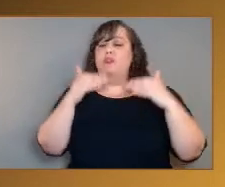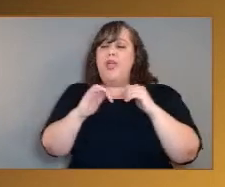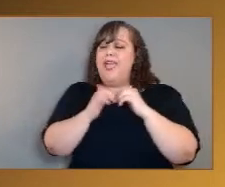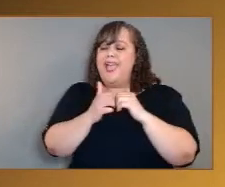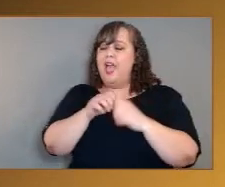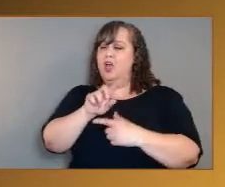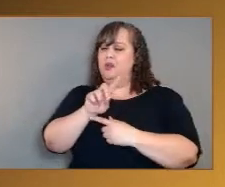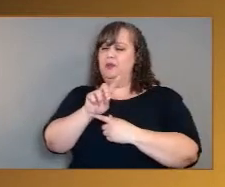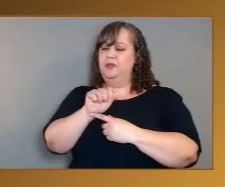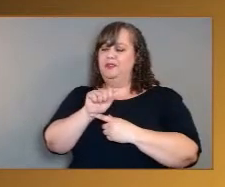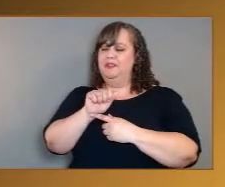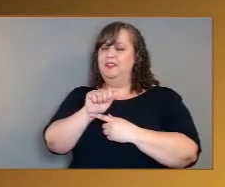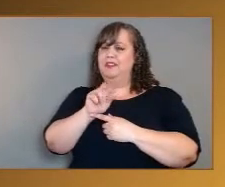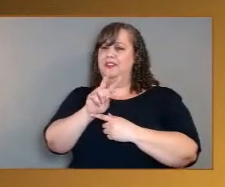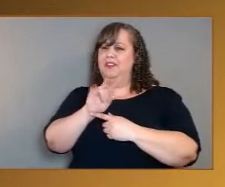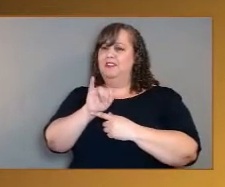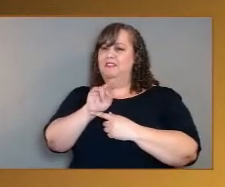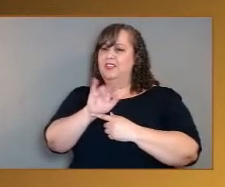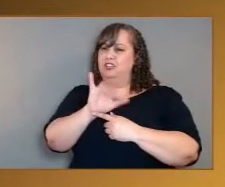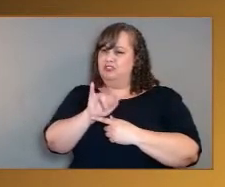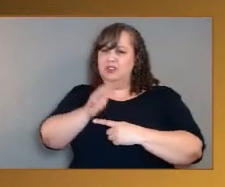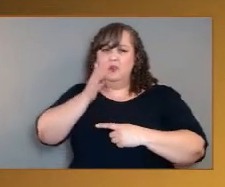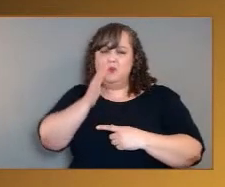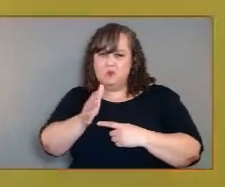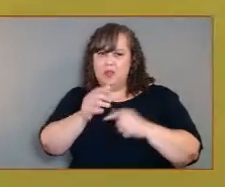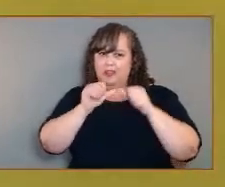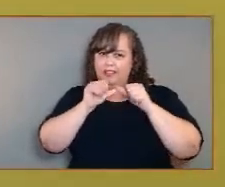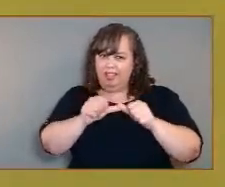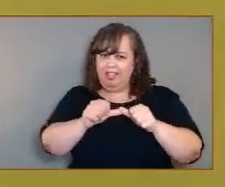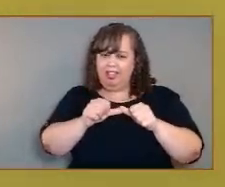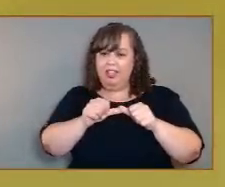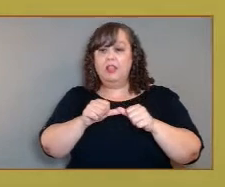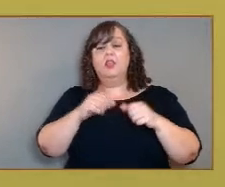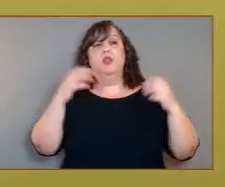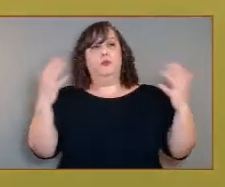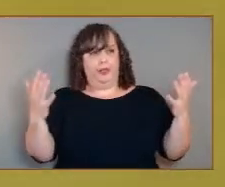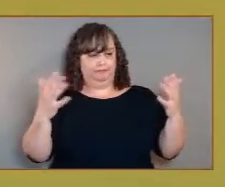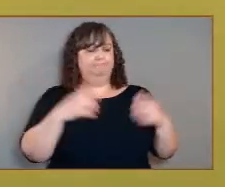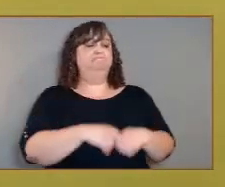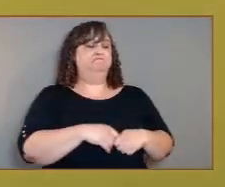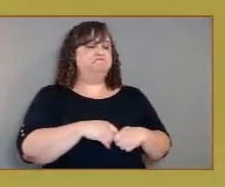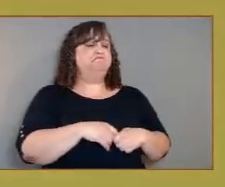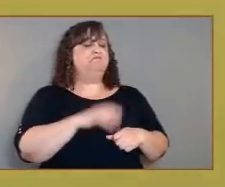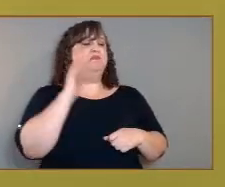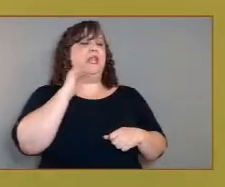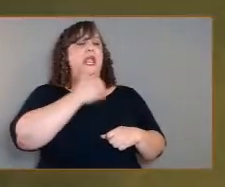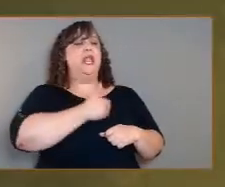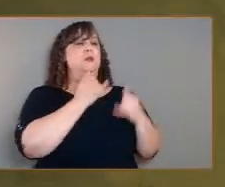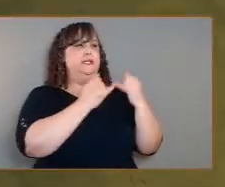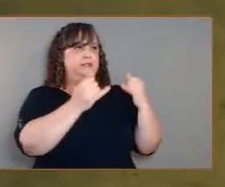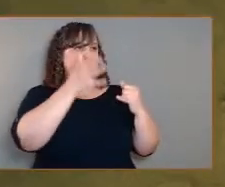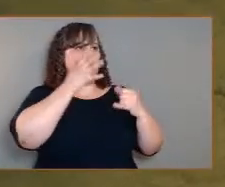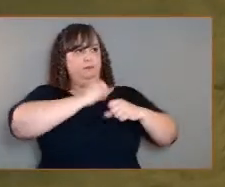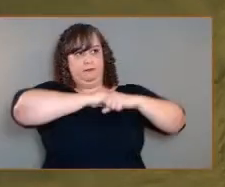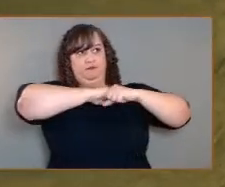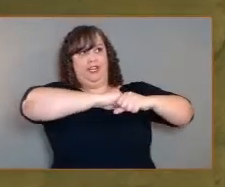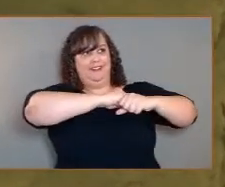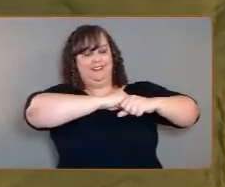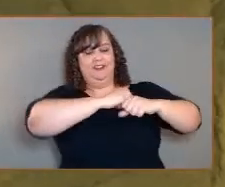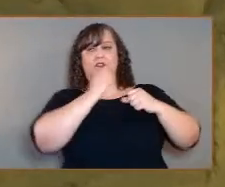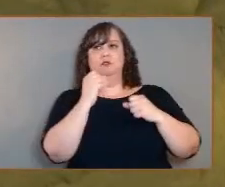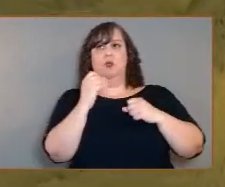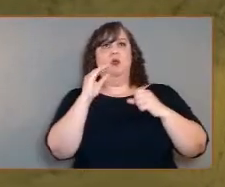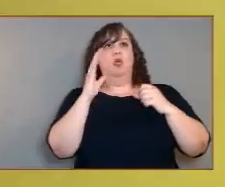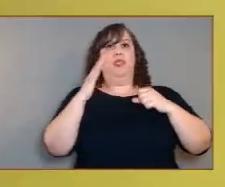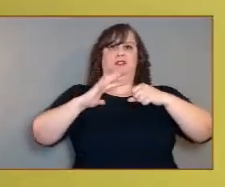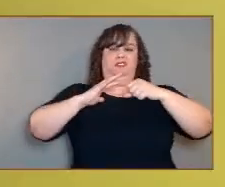going to do is make our instruments comfy. That's key. So the instruments won't feel that harsh atmosphere that you can see here, the sulfuric acid,